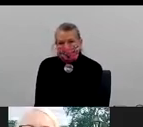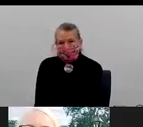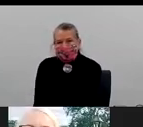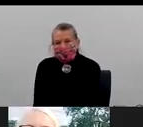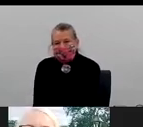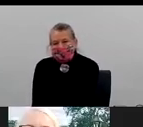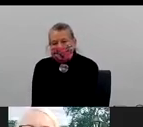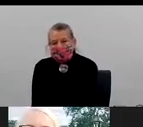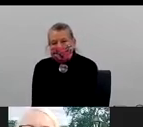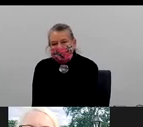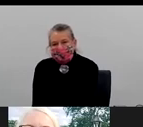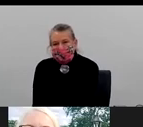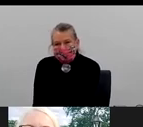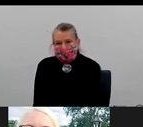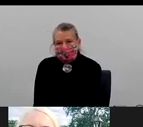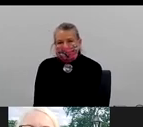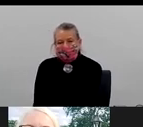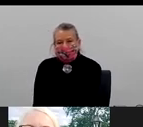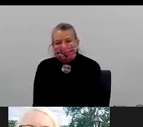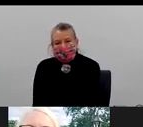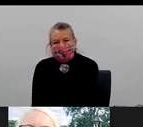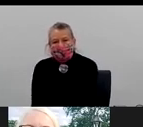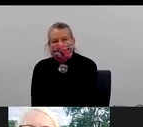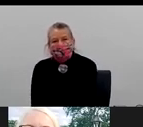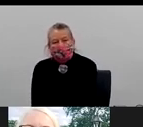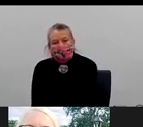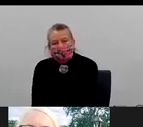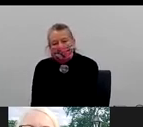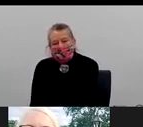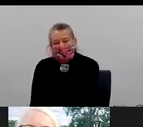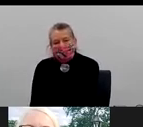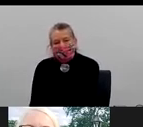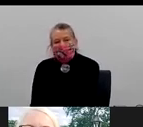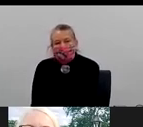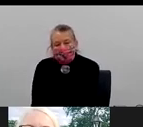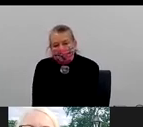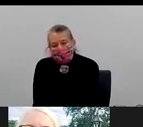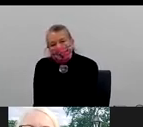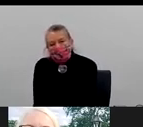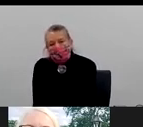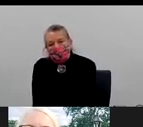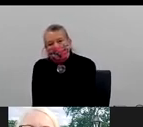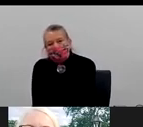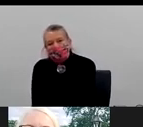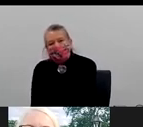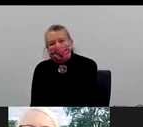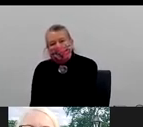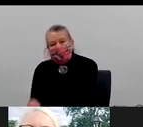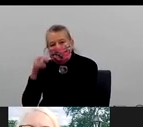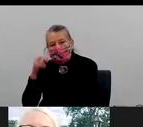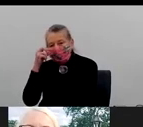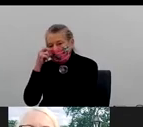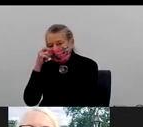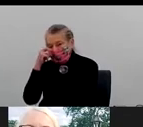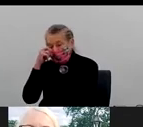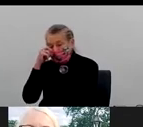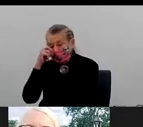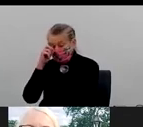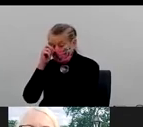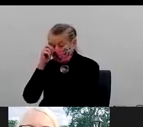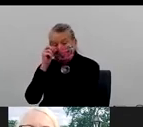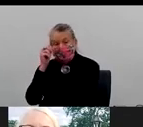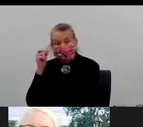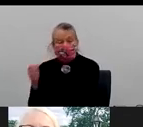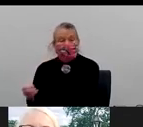or, uh, you know, chat with, uh, Dr. Hendricks directly. I just want to thank him. He is, uh, an important member